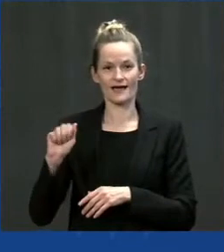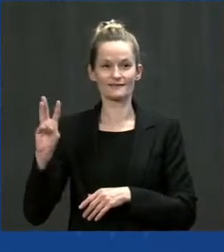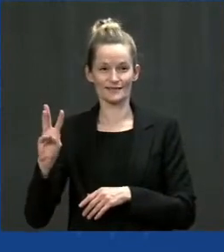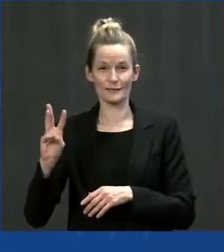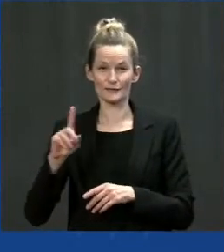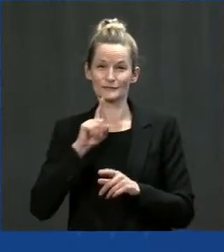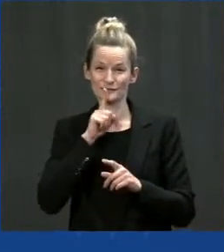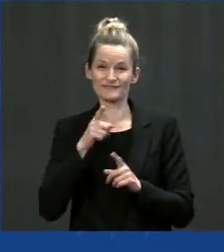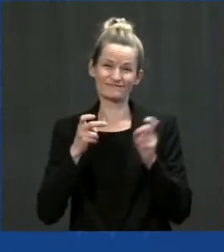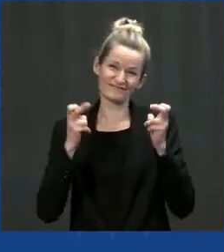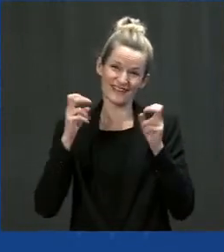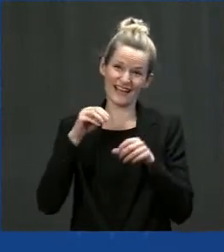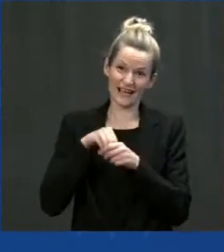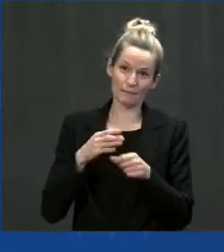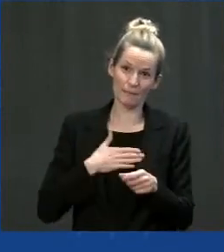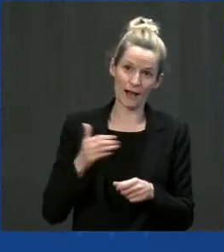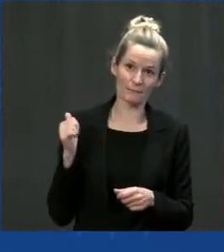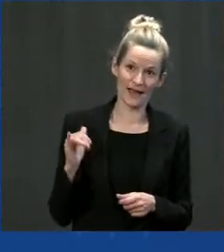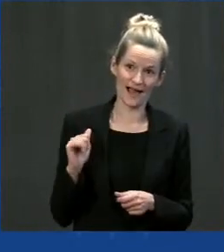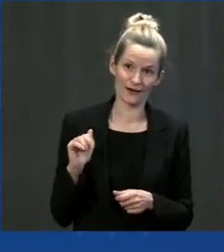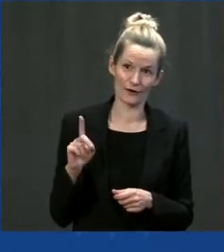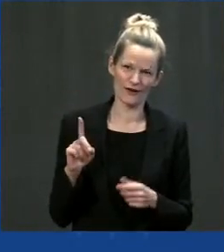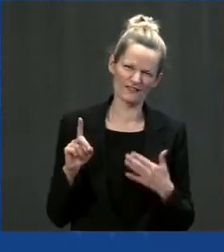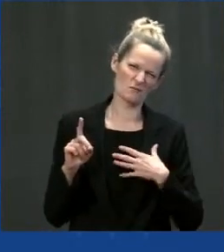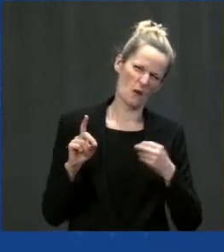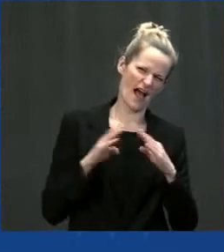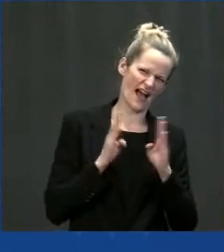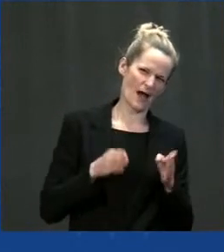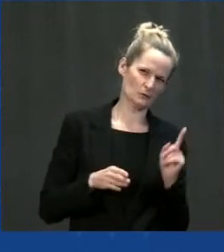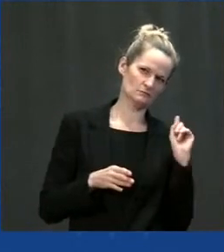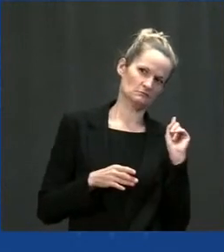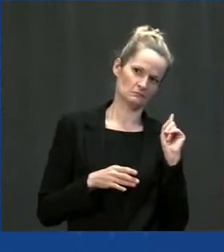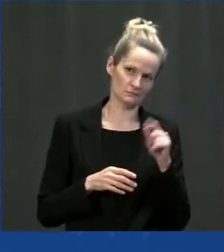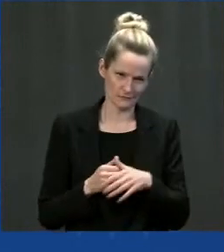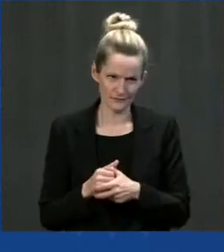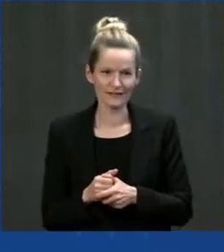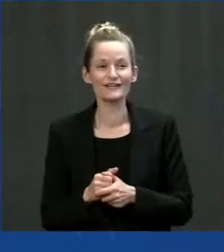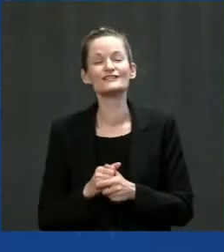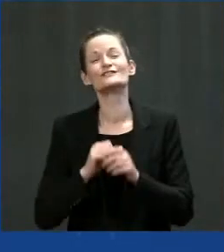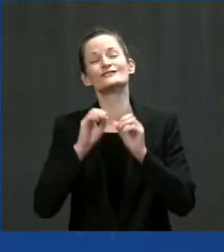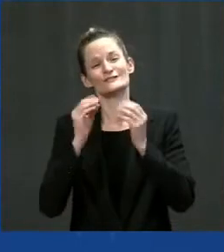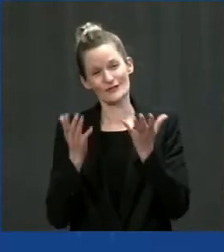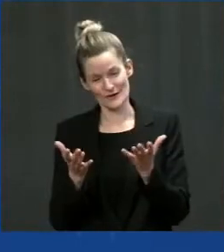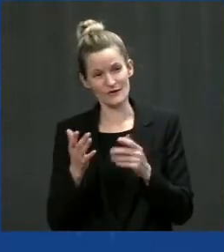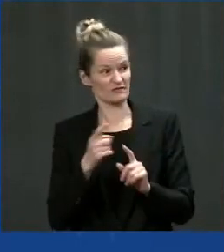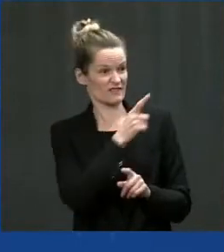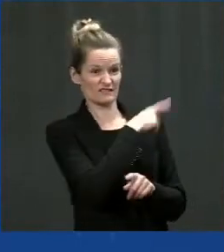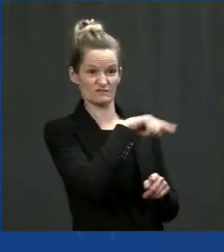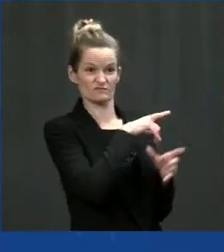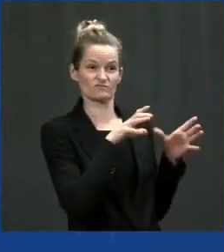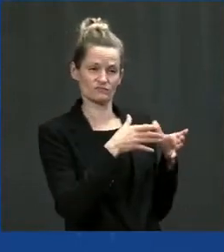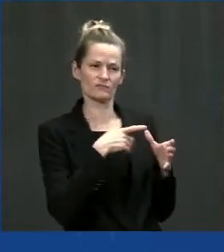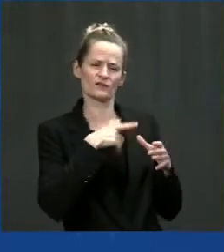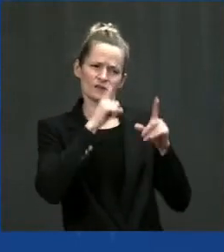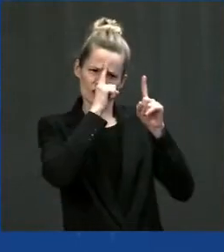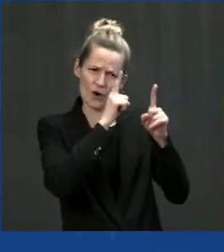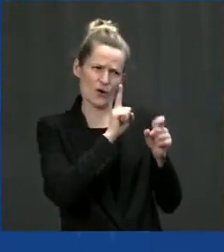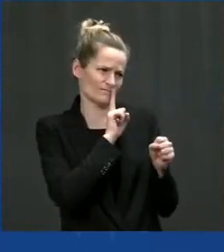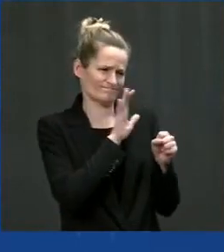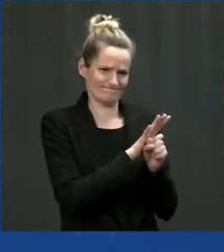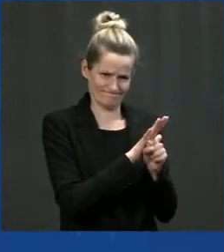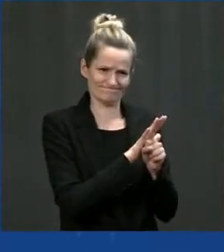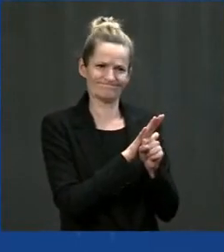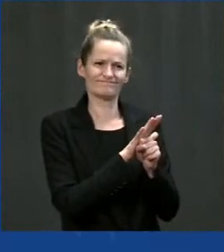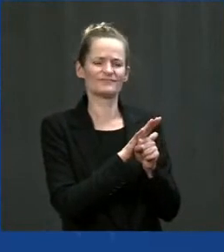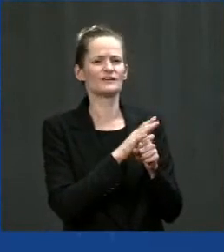of all our vehicles in America be electric vehicles with 550,000 charging stations